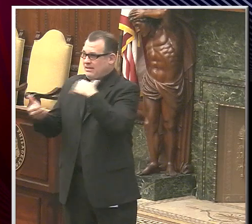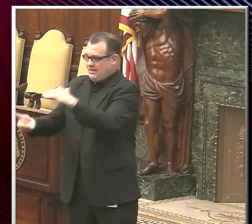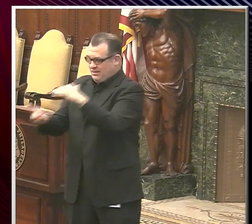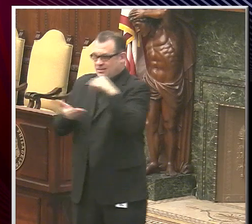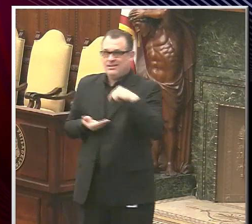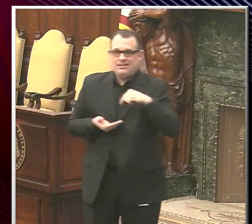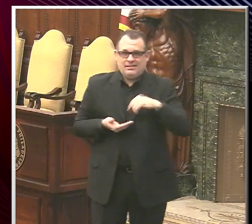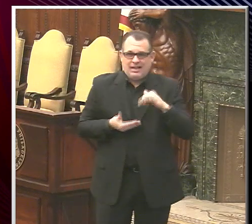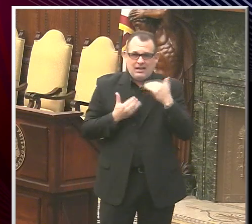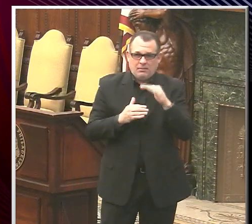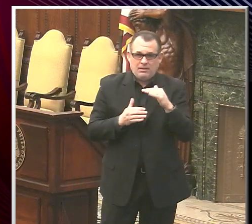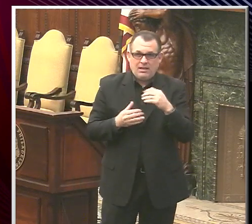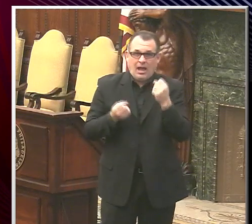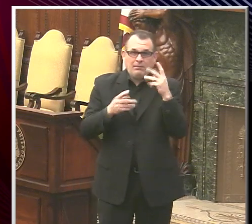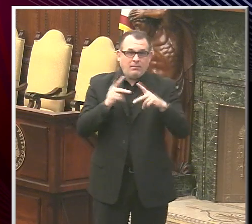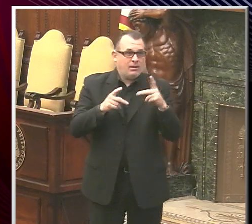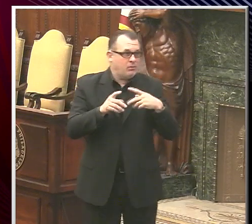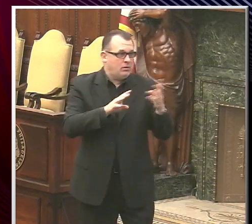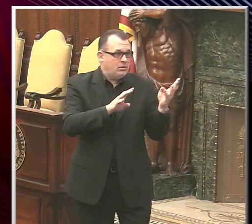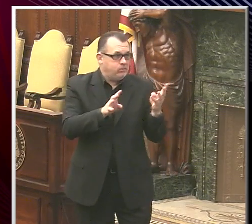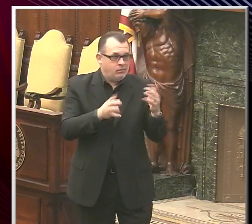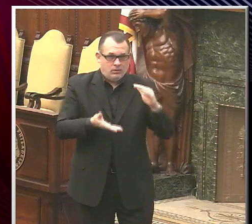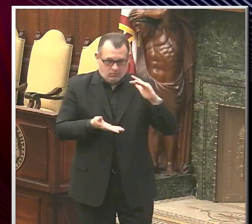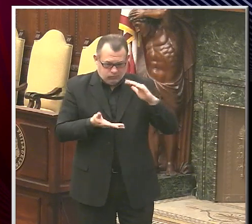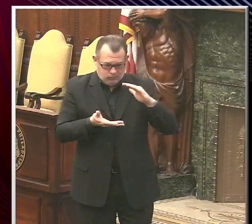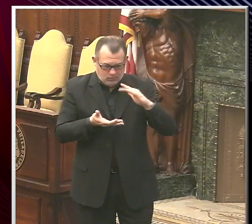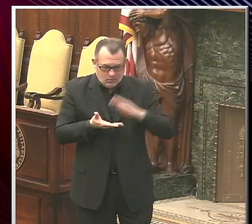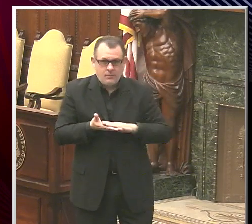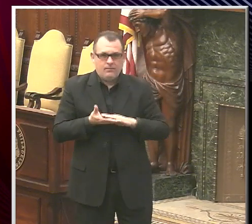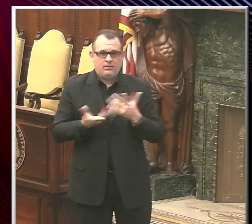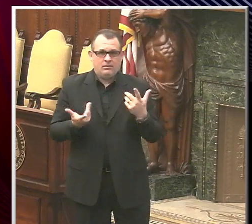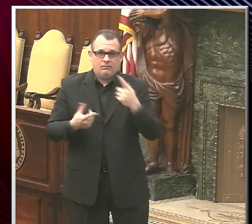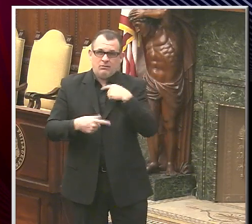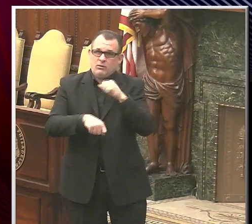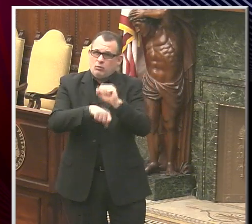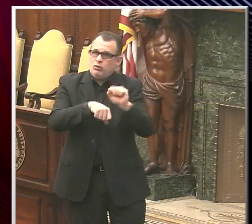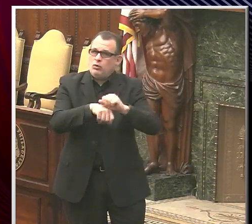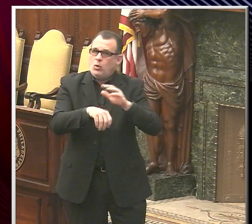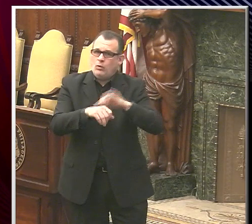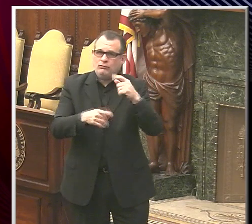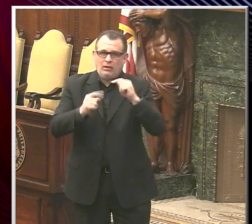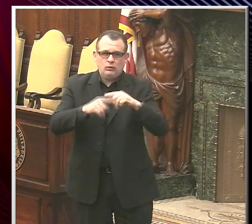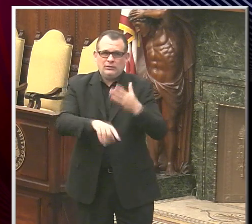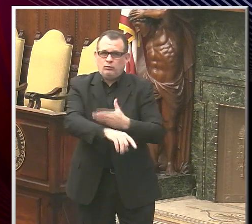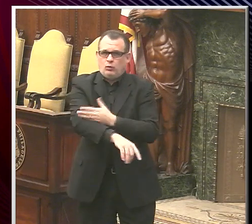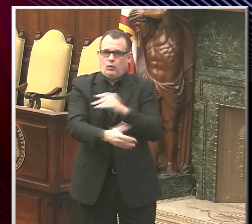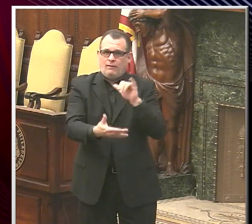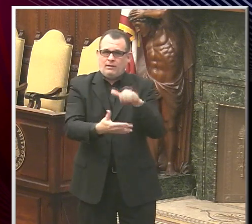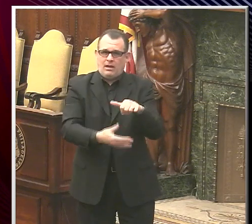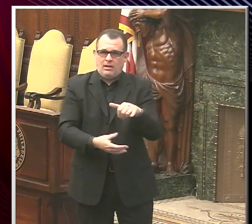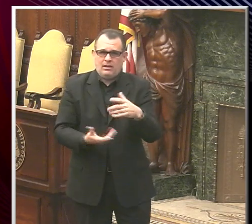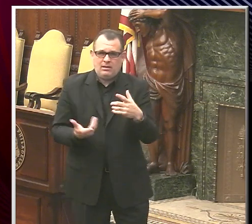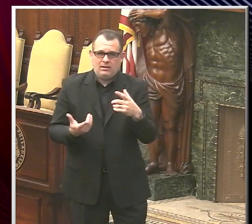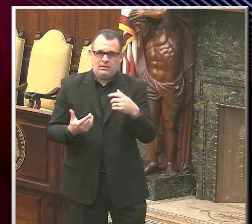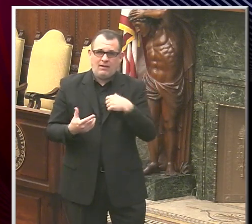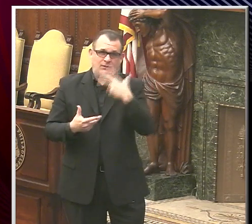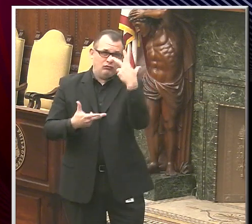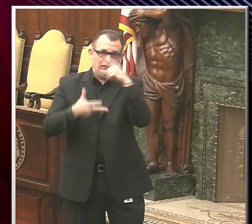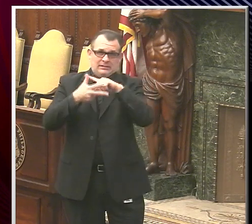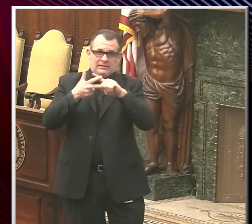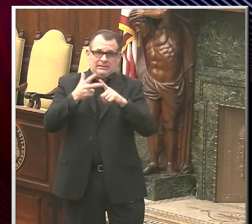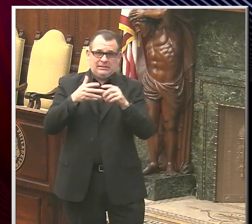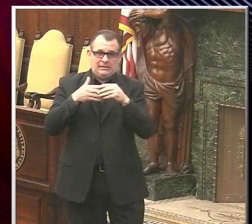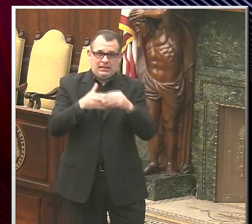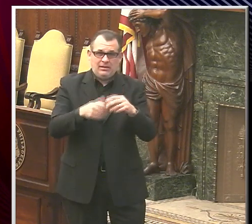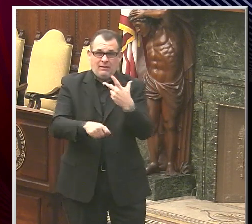that is the situation we're in right now, and we are working on all that. We have three guiding principles as we go forward here. First, to get the